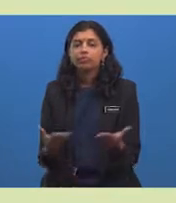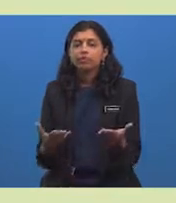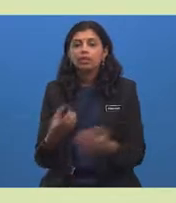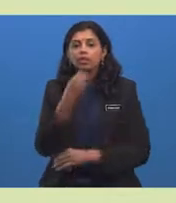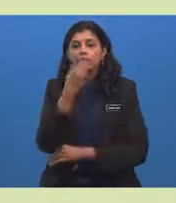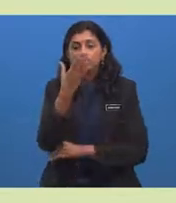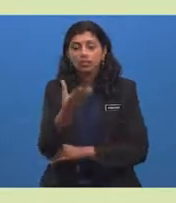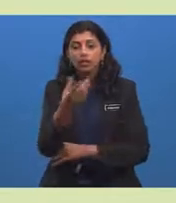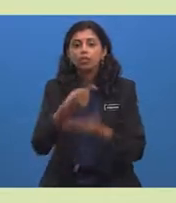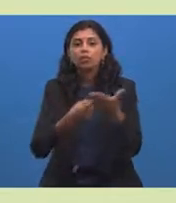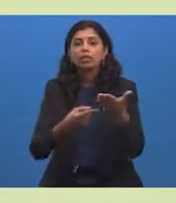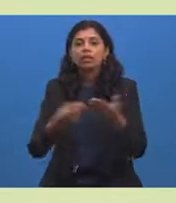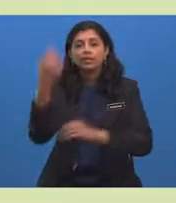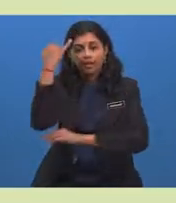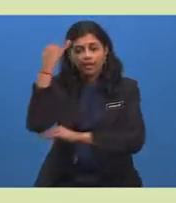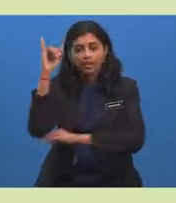helped him up